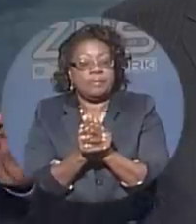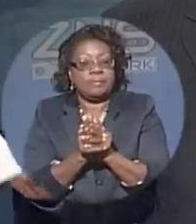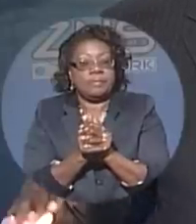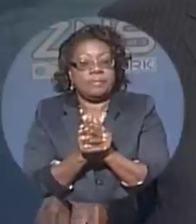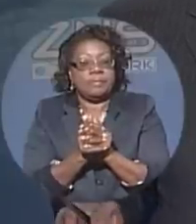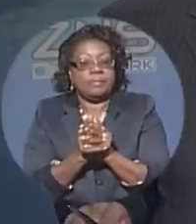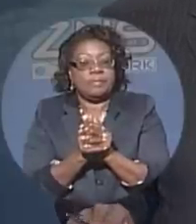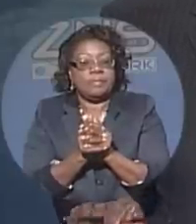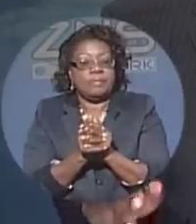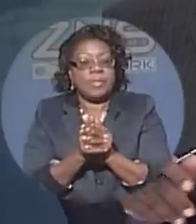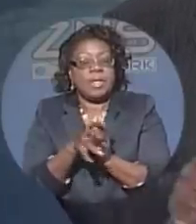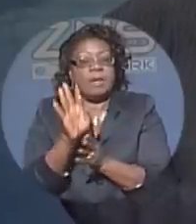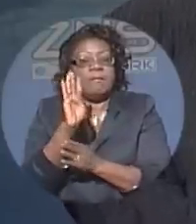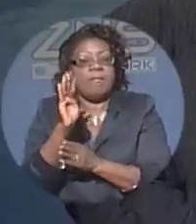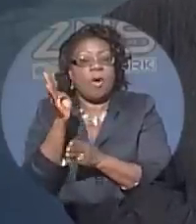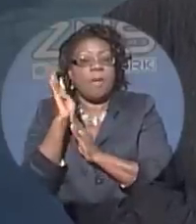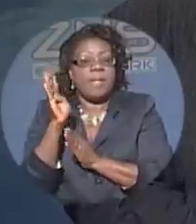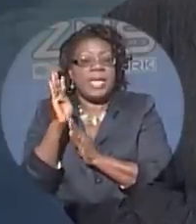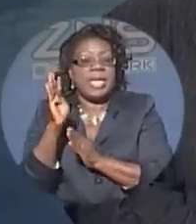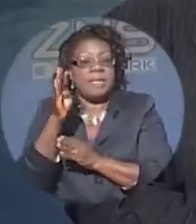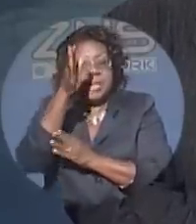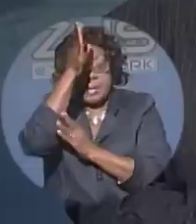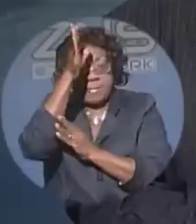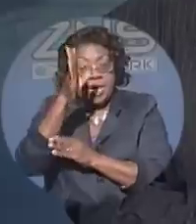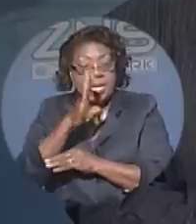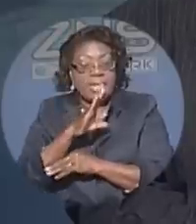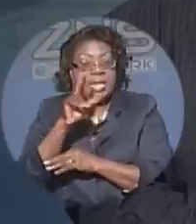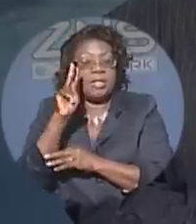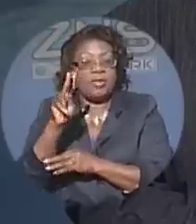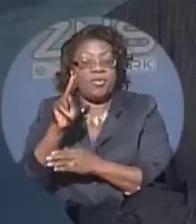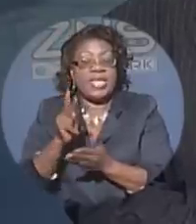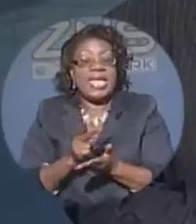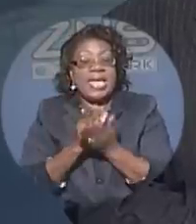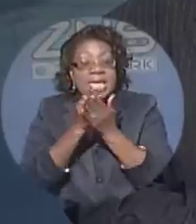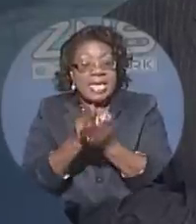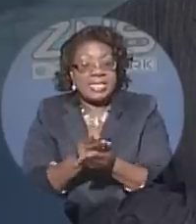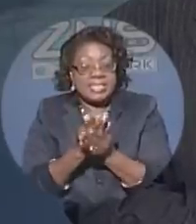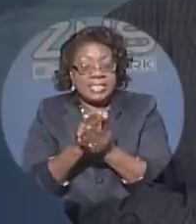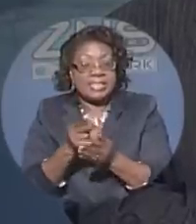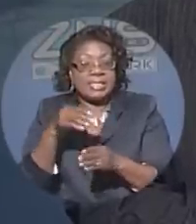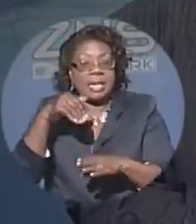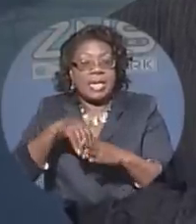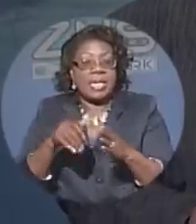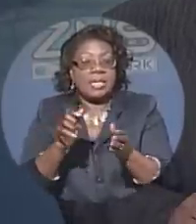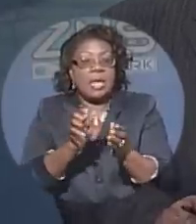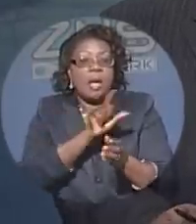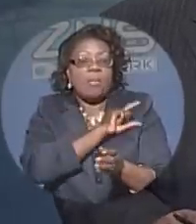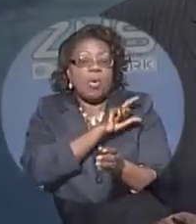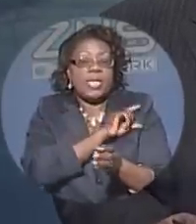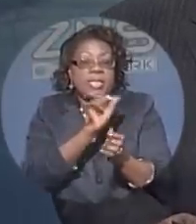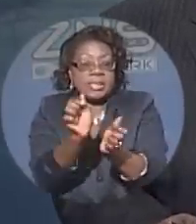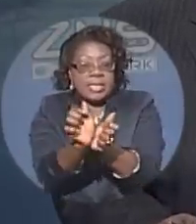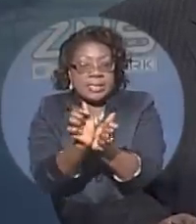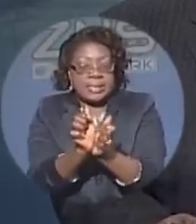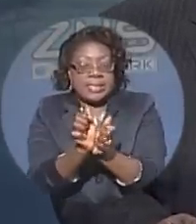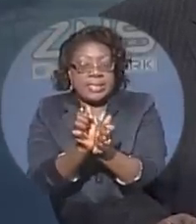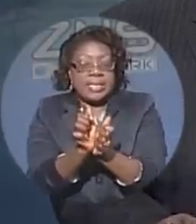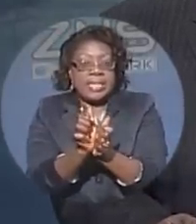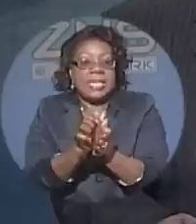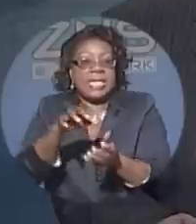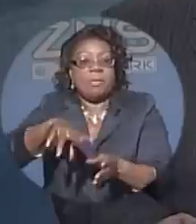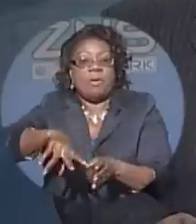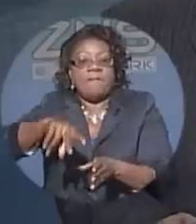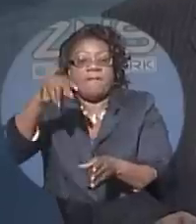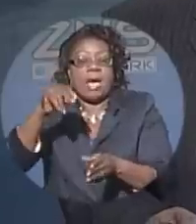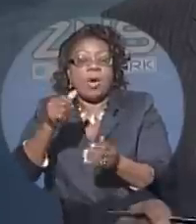year. Four Bahamian men and three Haitian nationals are in police custody today after they were found in possession of a large quantity of suspected